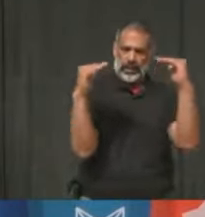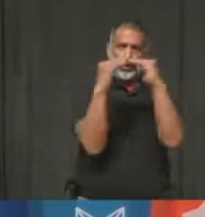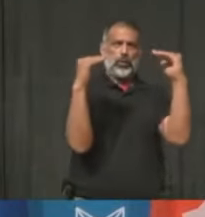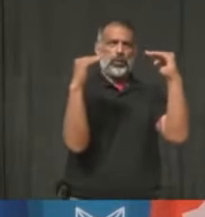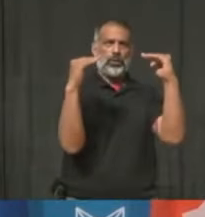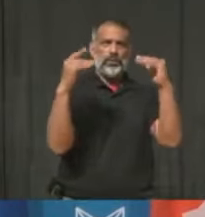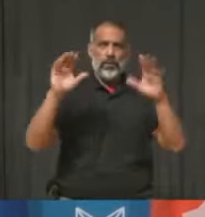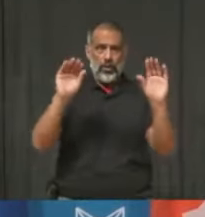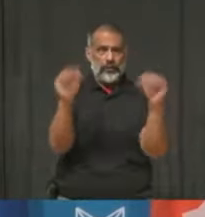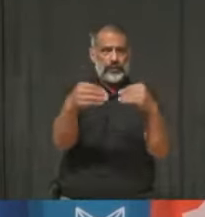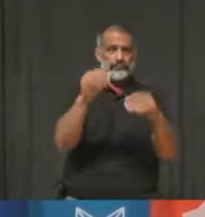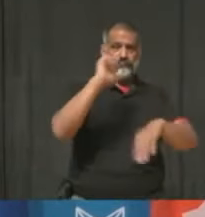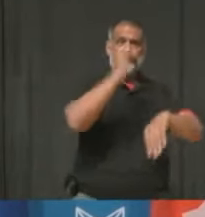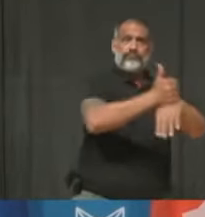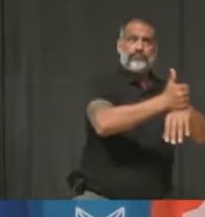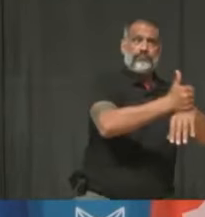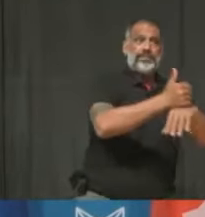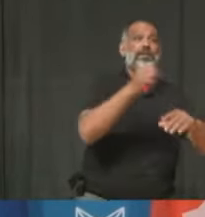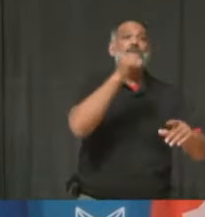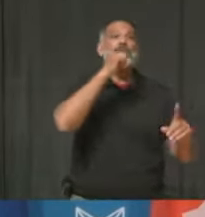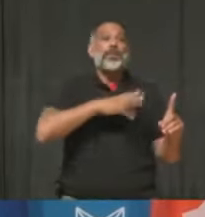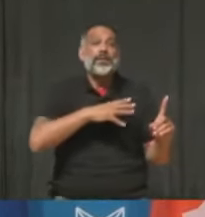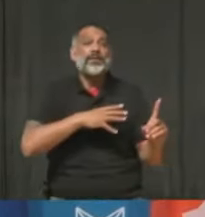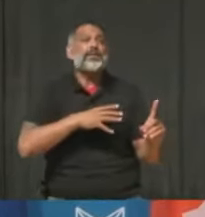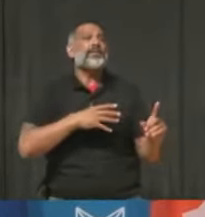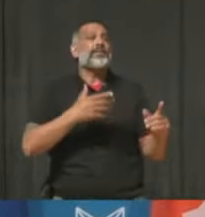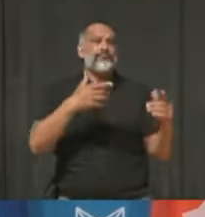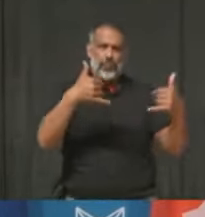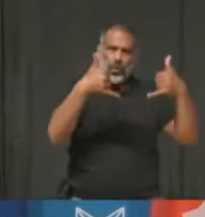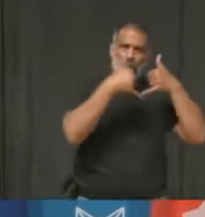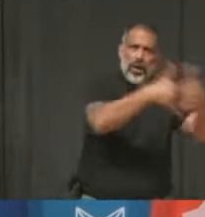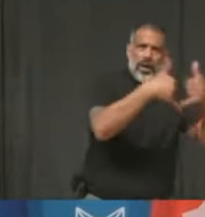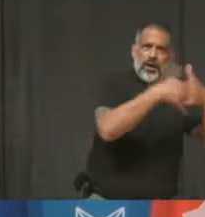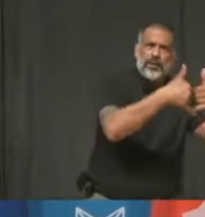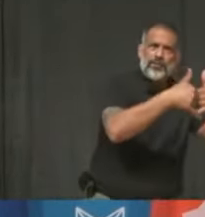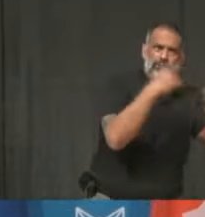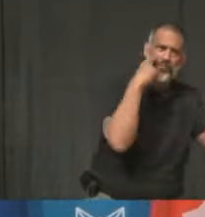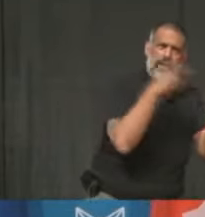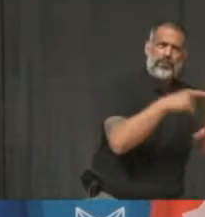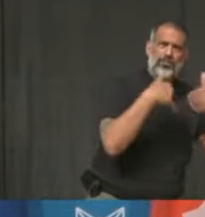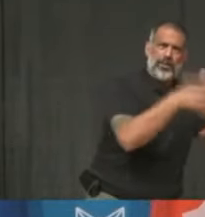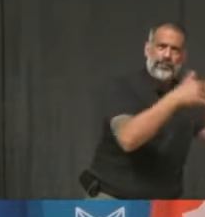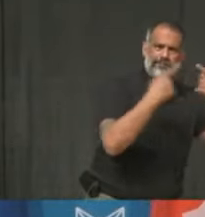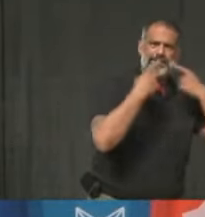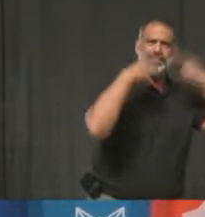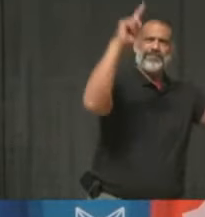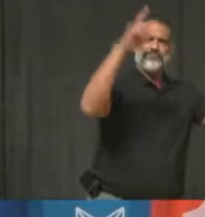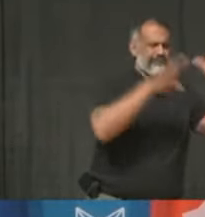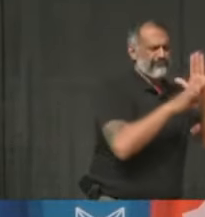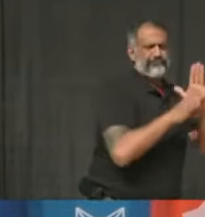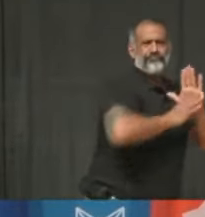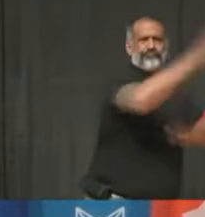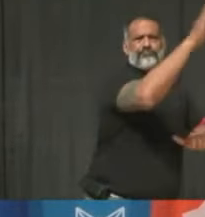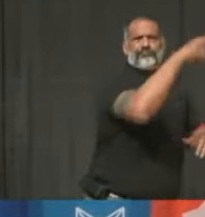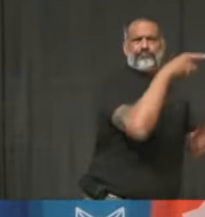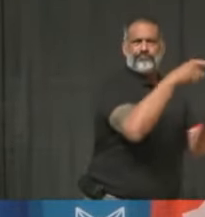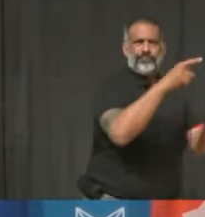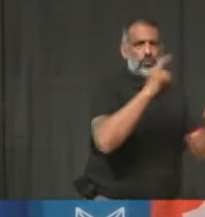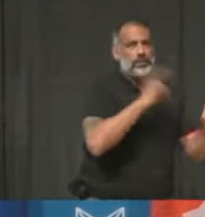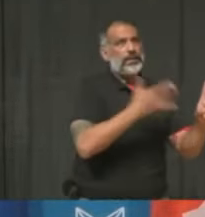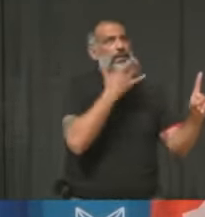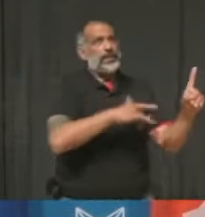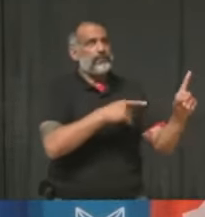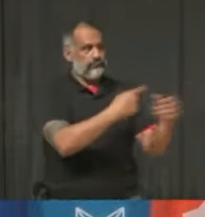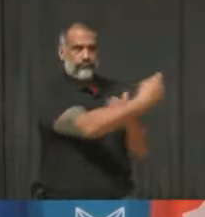you take a look at some of her writings, some of the awards that she's won, she's a very accomplished woman. And so we're quite lucky to have her on board and to lead these